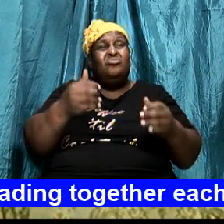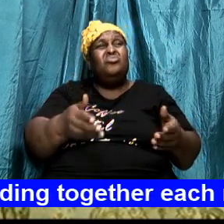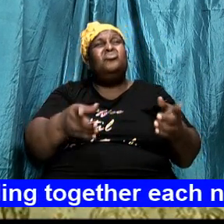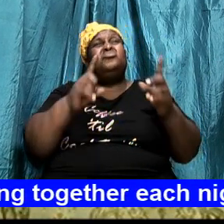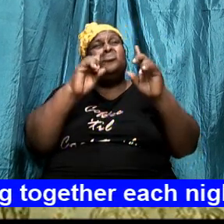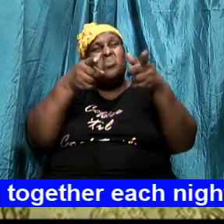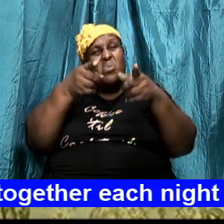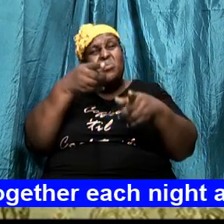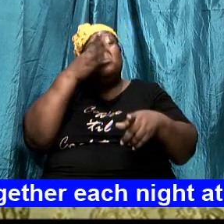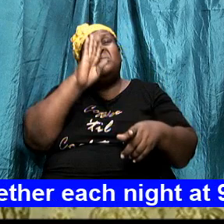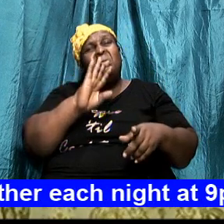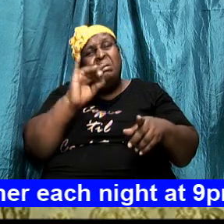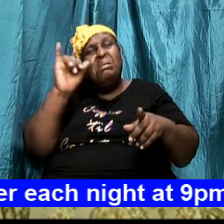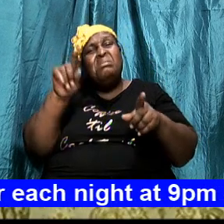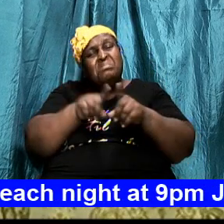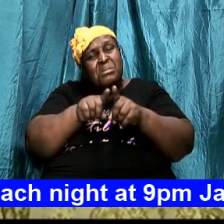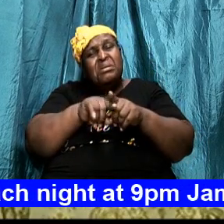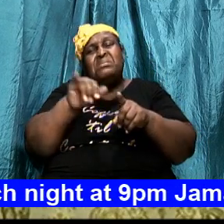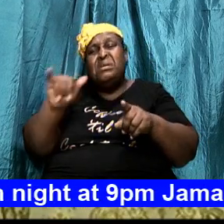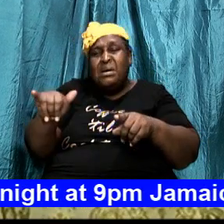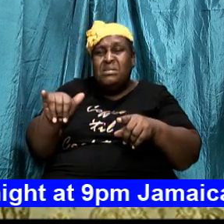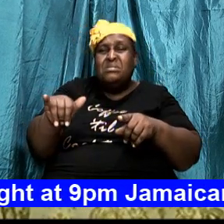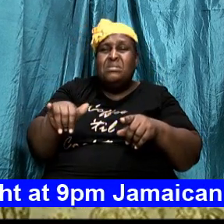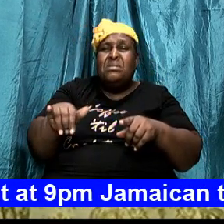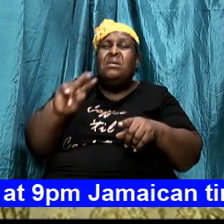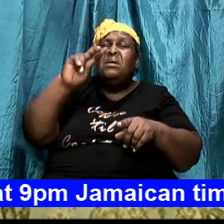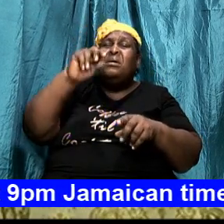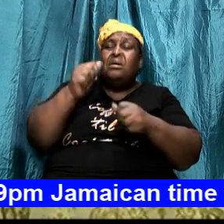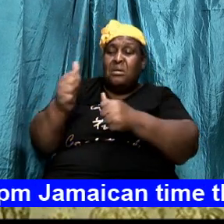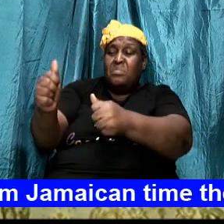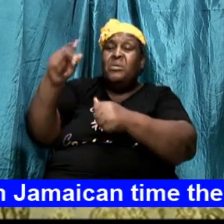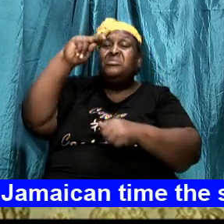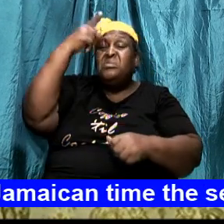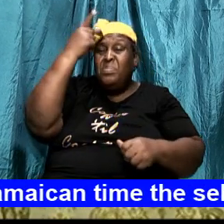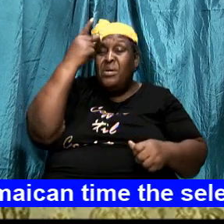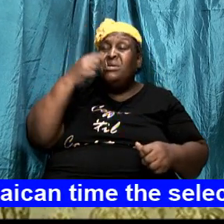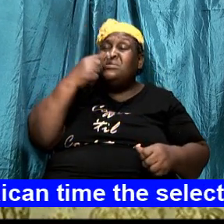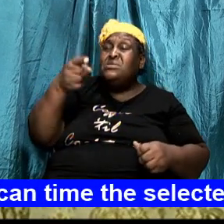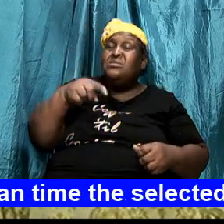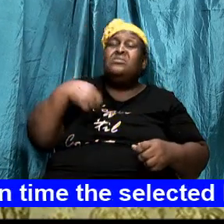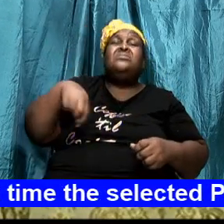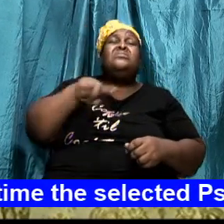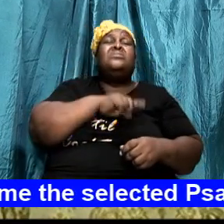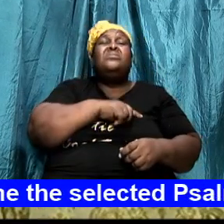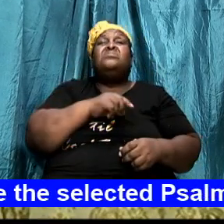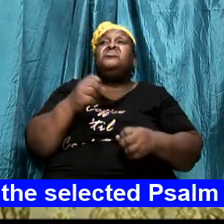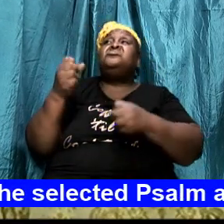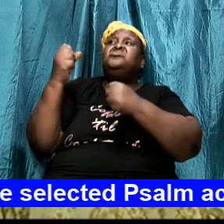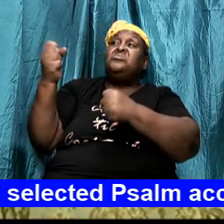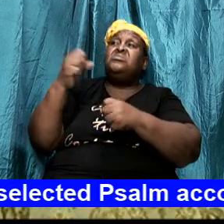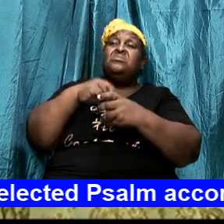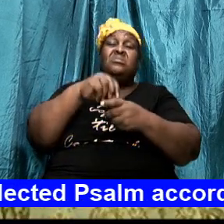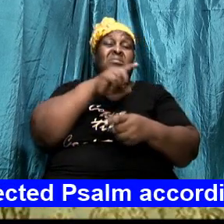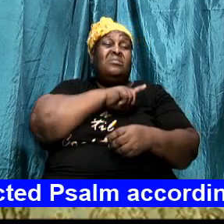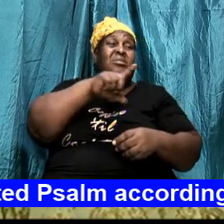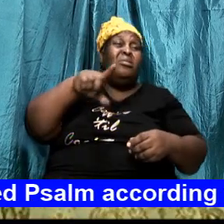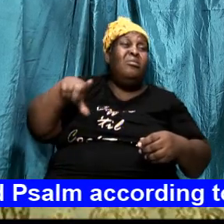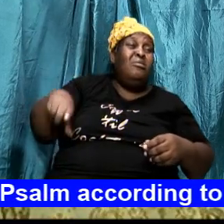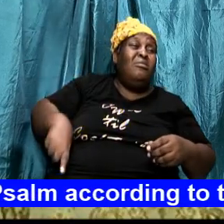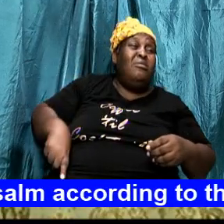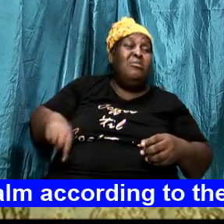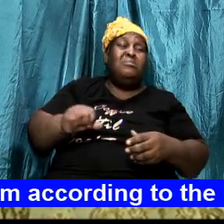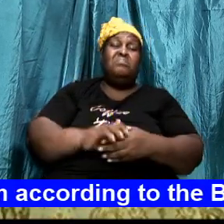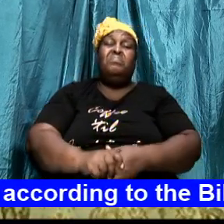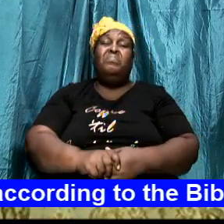The apostle said that we should be strengthened in the Lord. If our lives are not in the Lord, then we